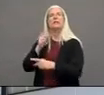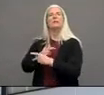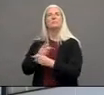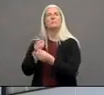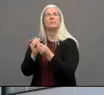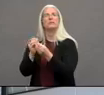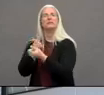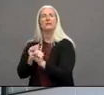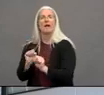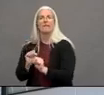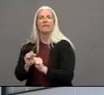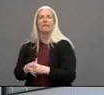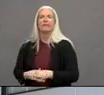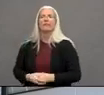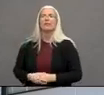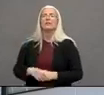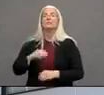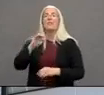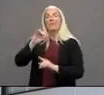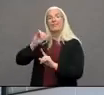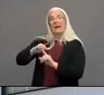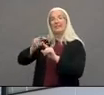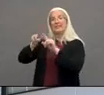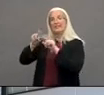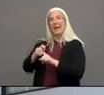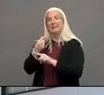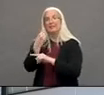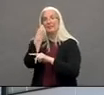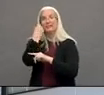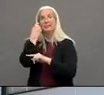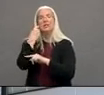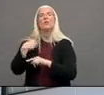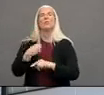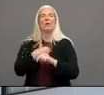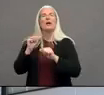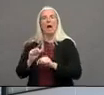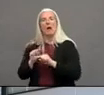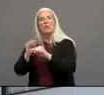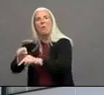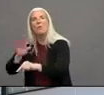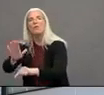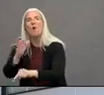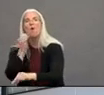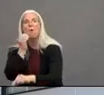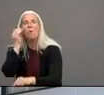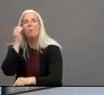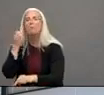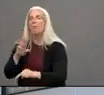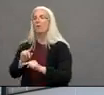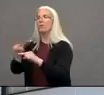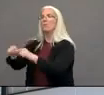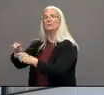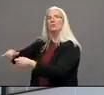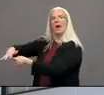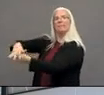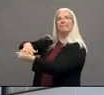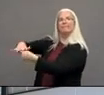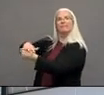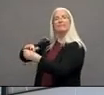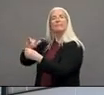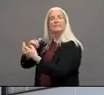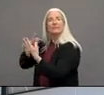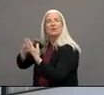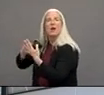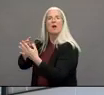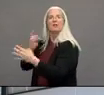collected at a personal residence or at the facility or congregate setting or sometimes we set up drive